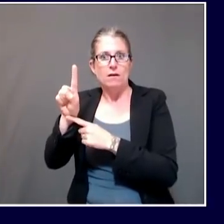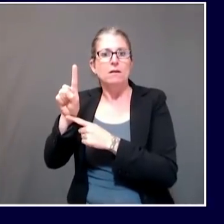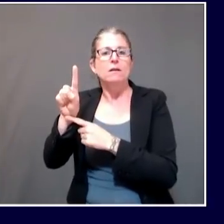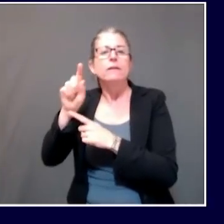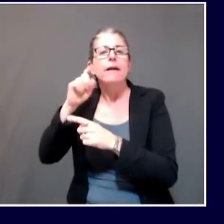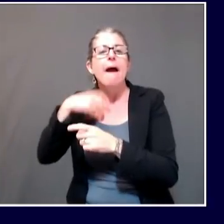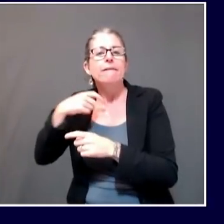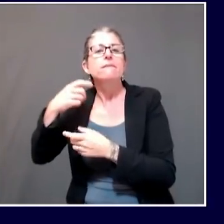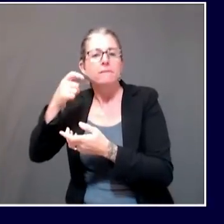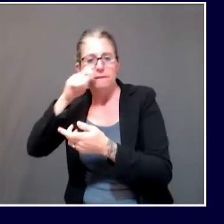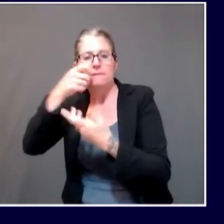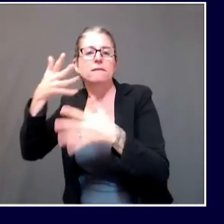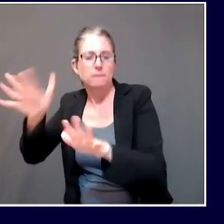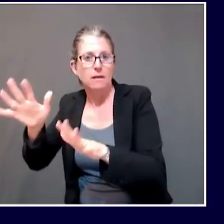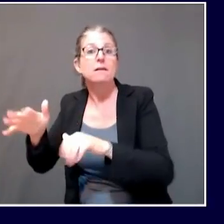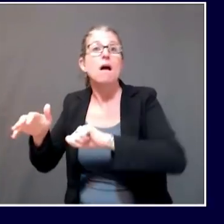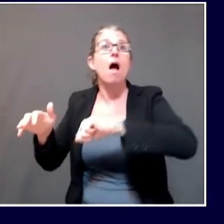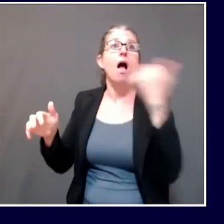probable.